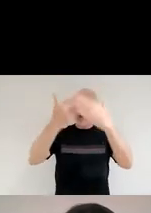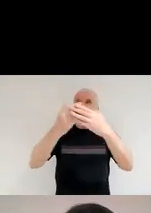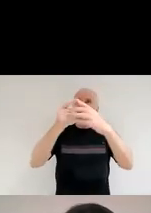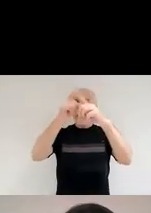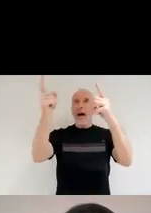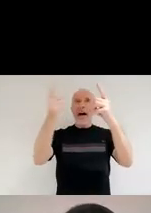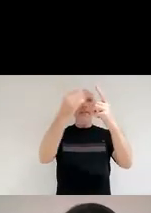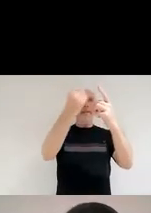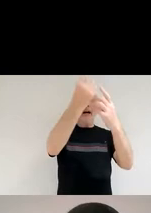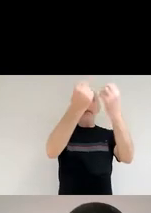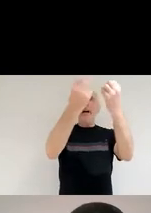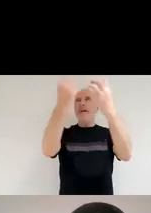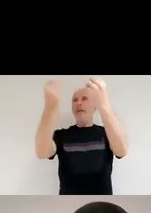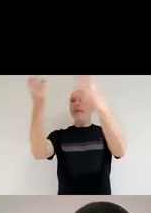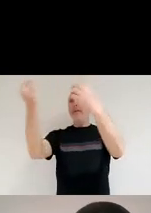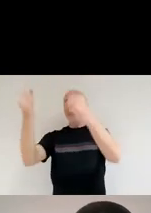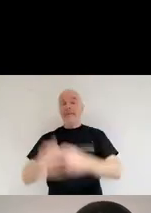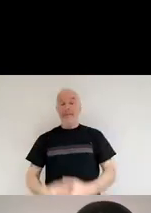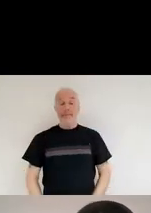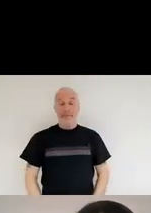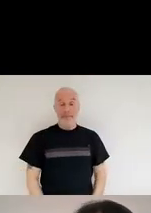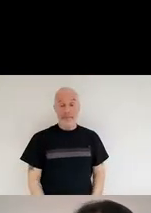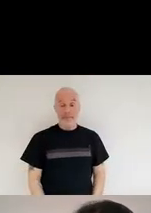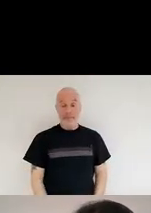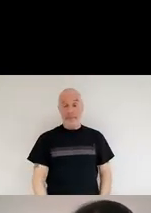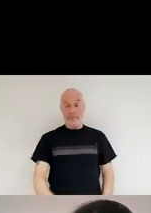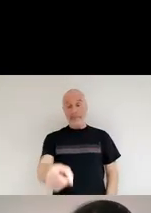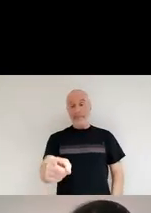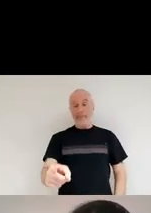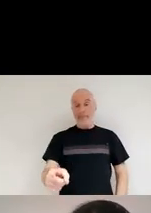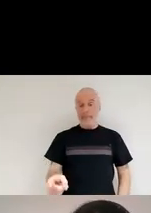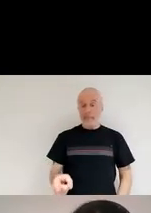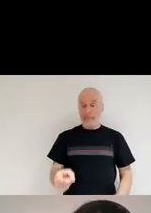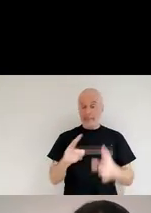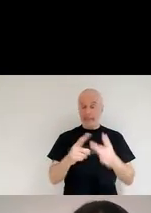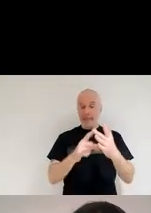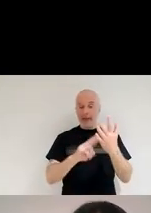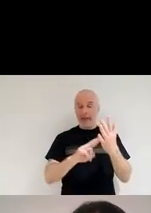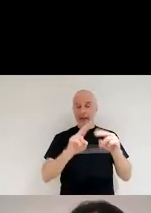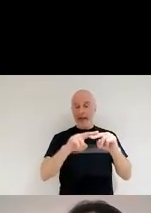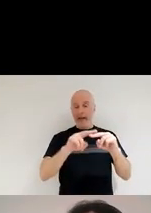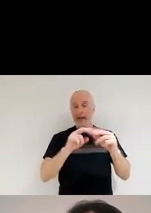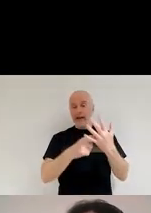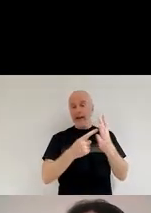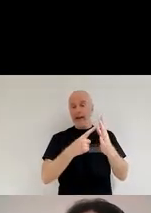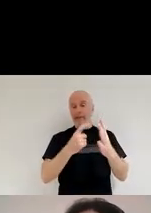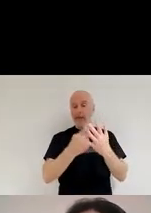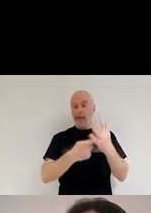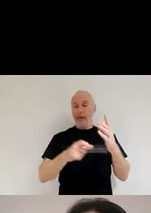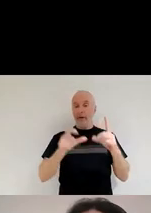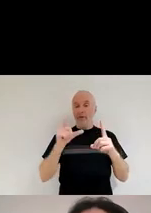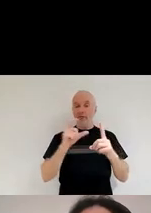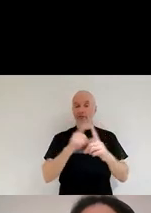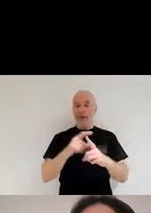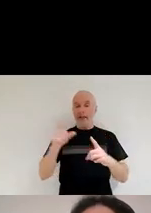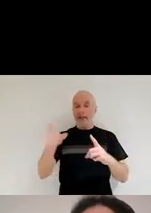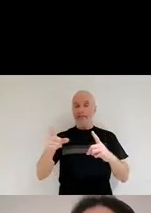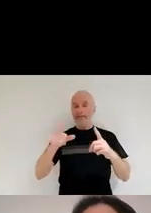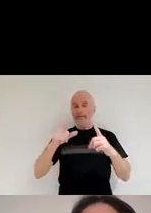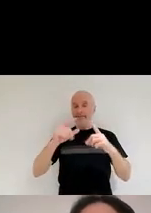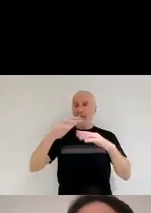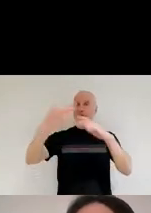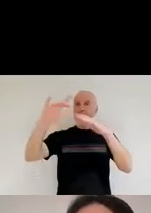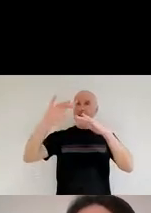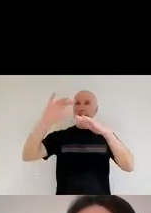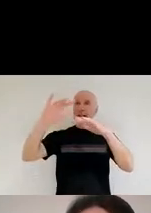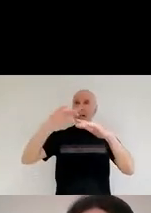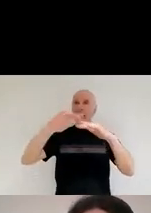person that discovered this infrared radiation that we observed at this Barnard clouds, that we